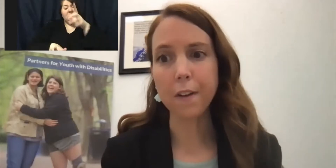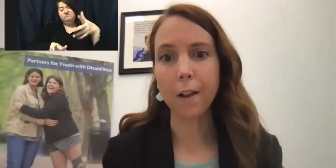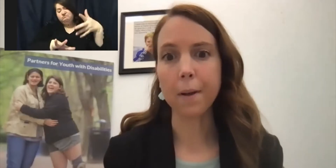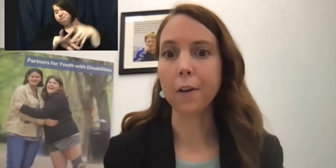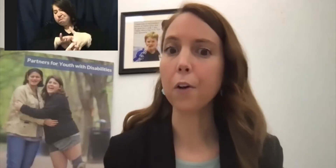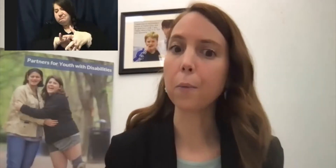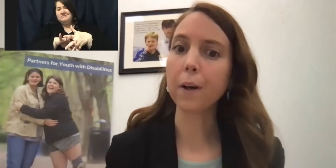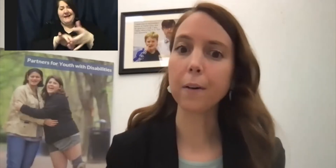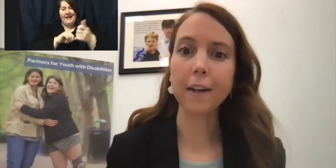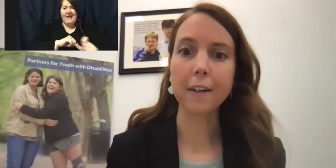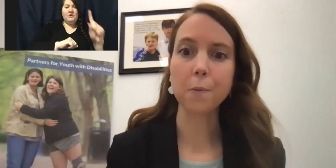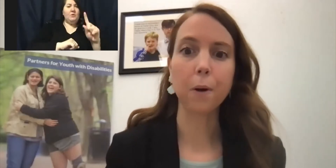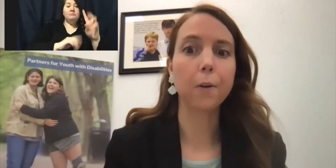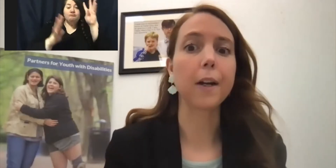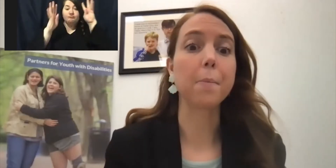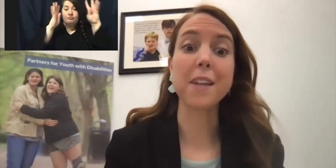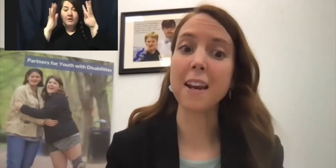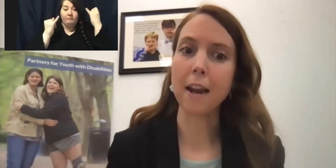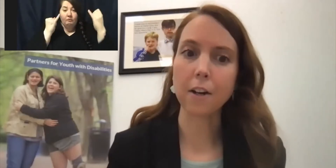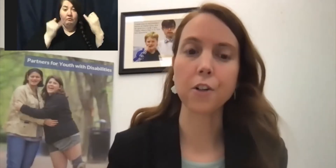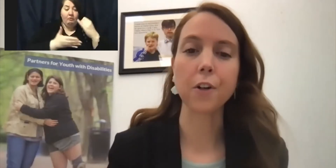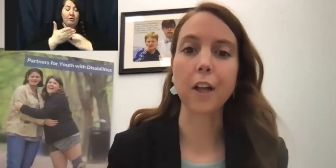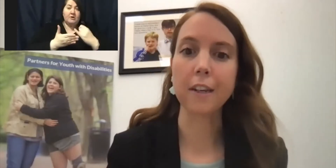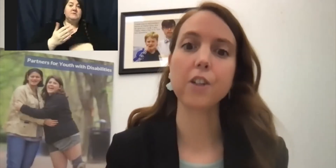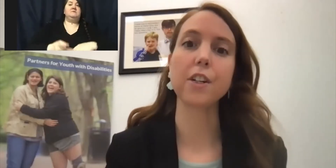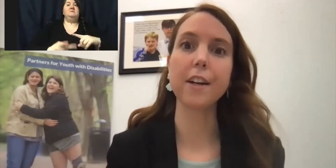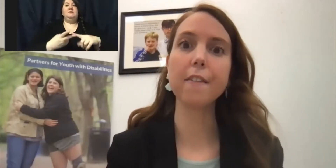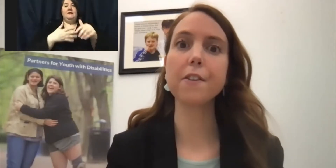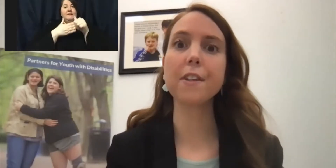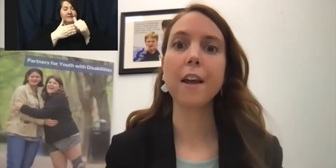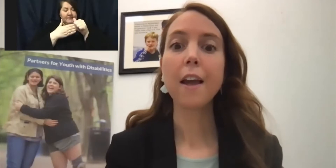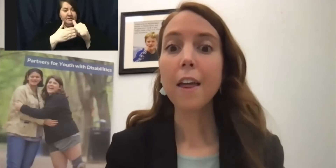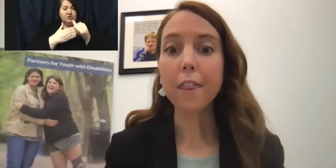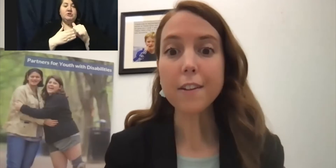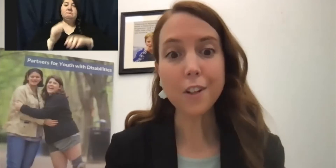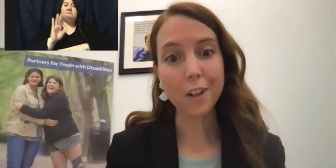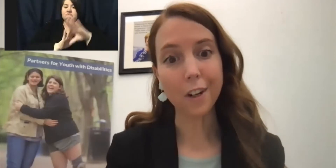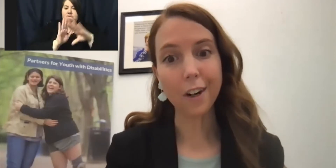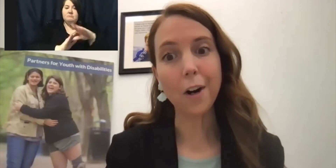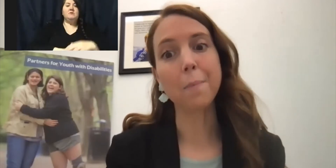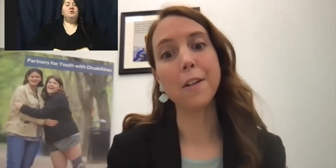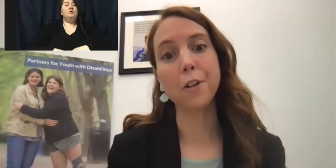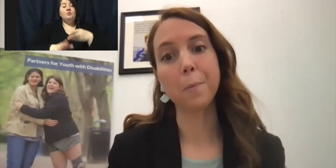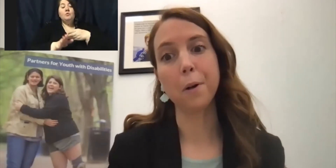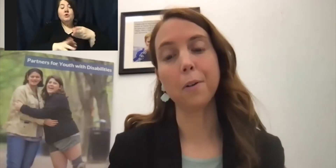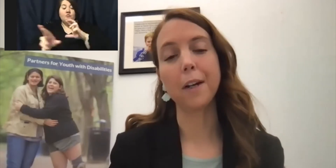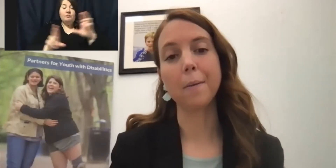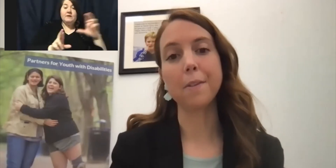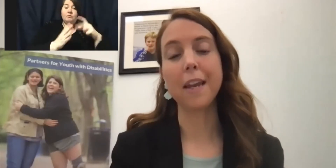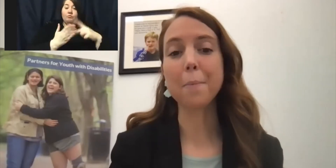development, career readiness programs, and national initiatives. This year, our mentoring